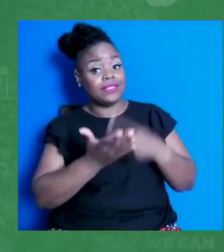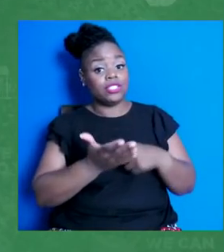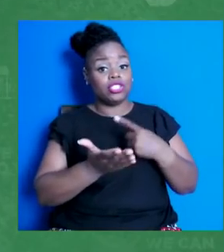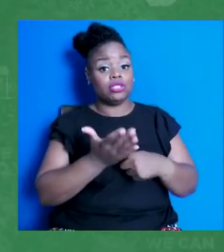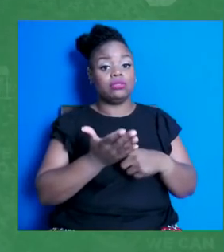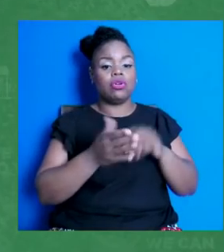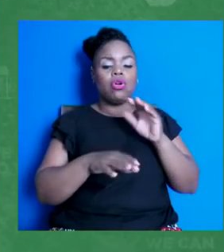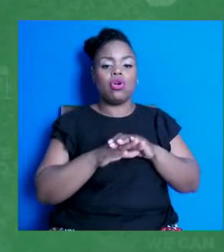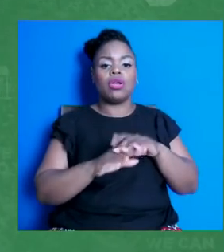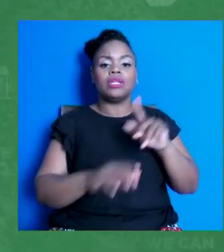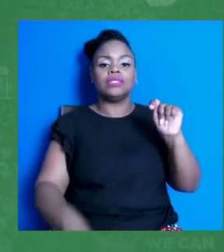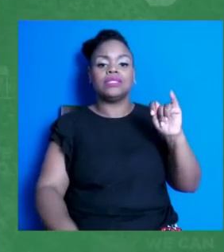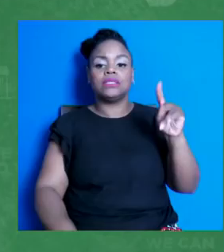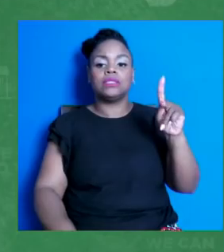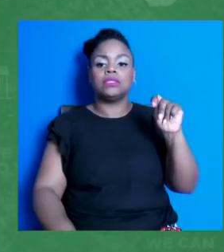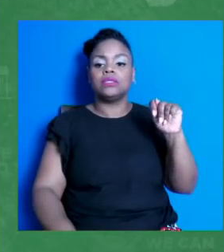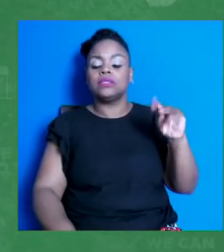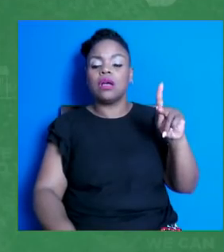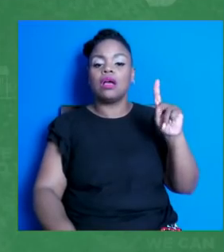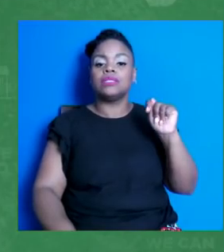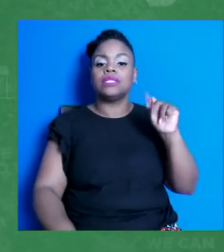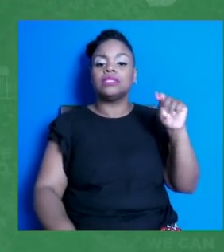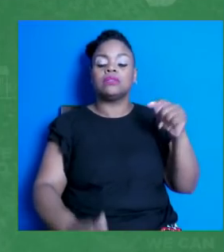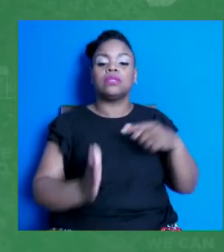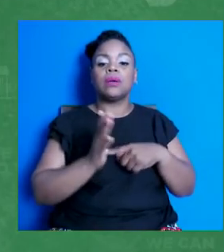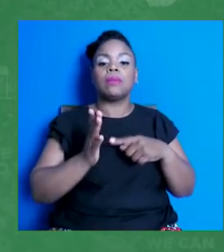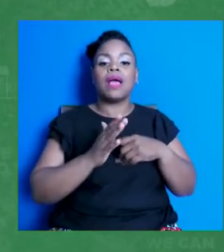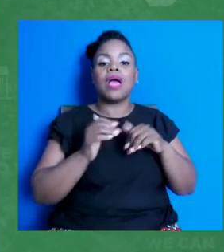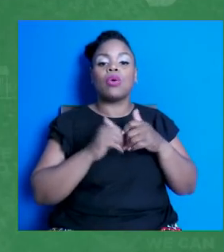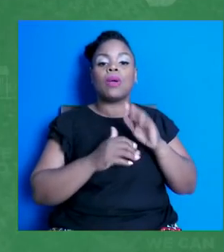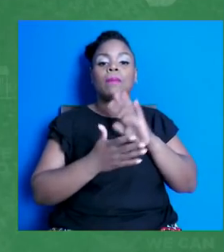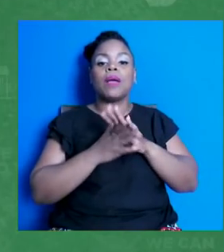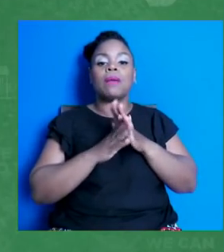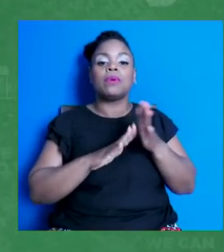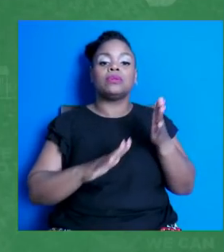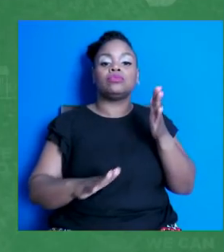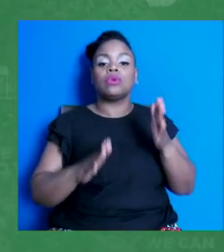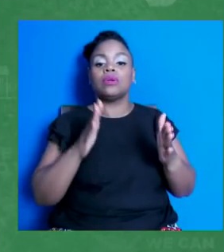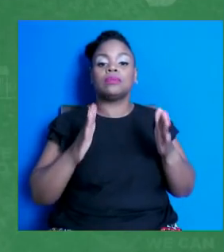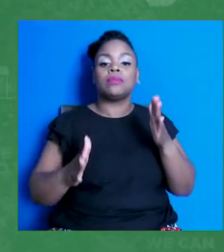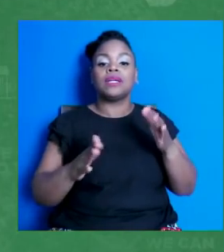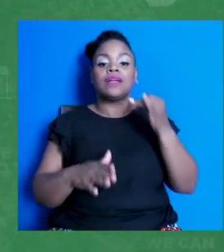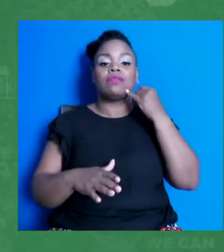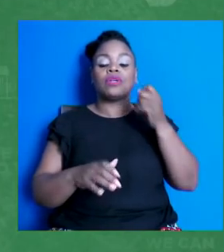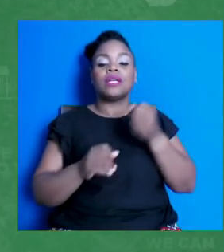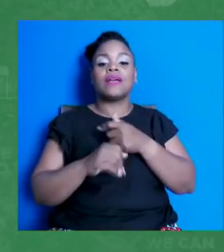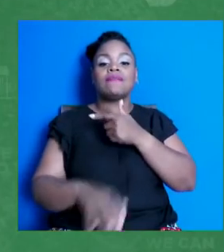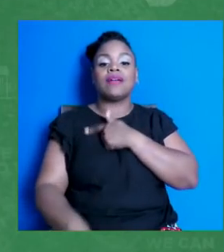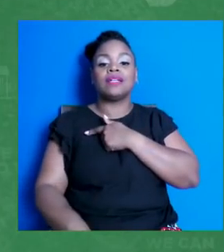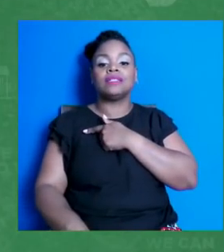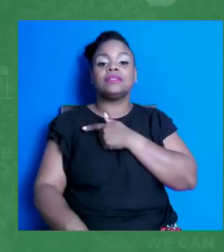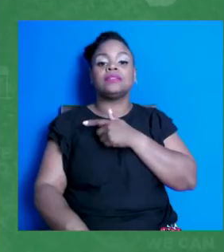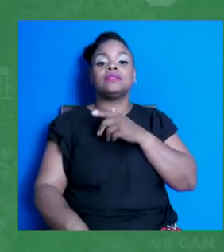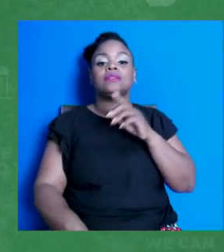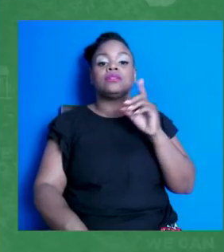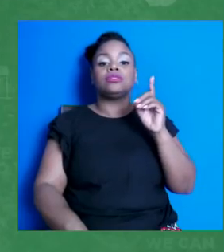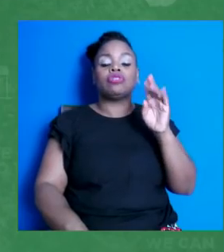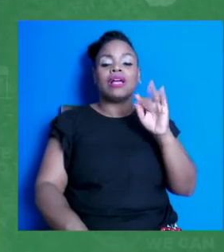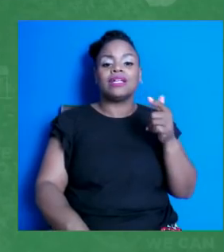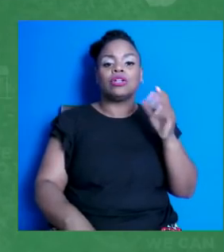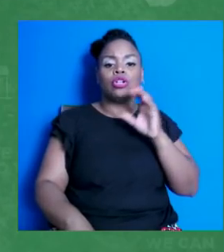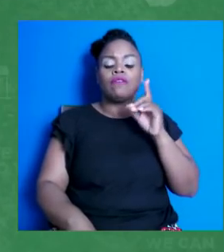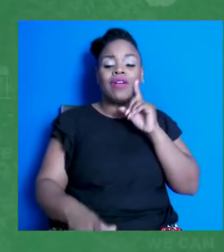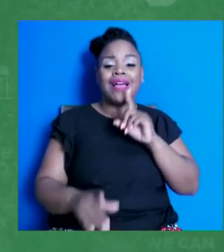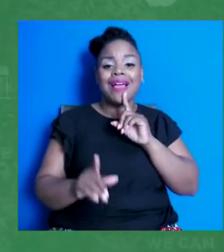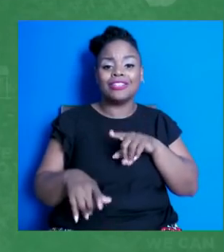about how they will be turned into zombies if they get the vaccine, or they are on Reddit searching for answers. We can do better, and if I may